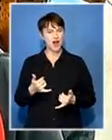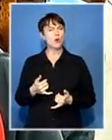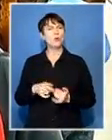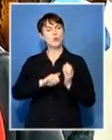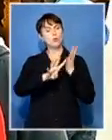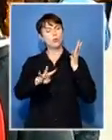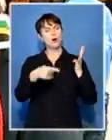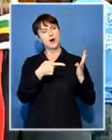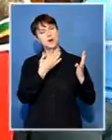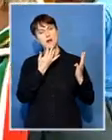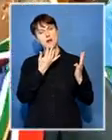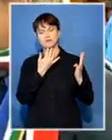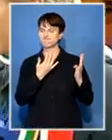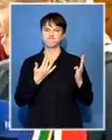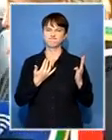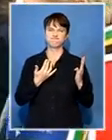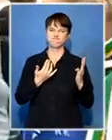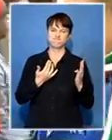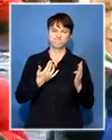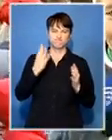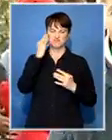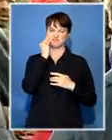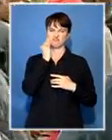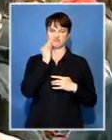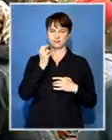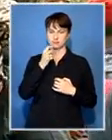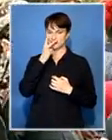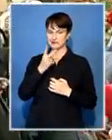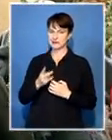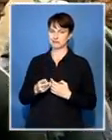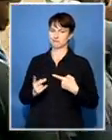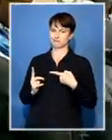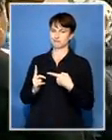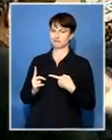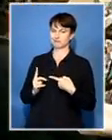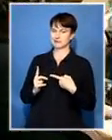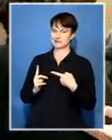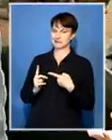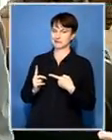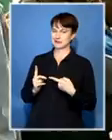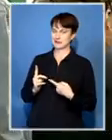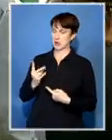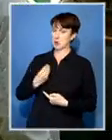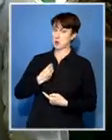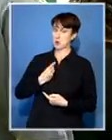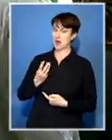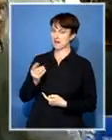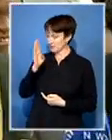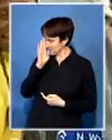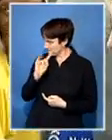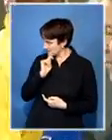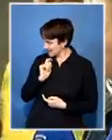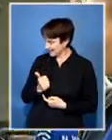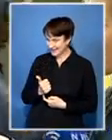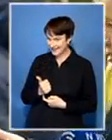are elderly people or older people I see a young man here maybe he's not he's not even looking at maybe maybe he doesn't want to talk to me that's a young lady hello good